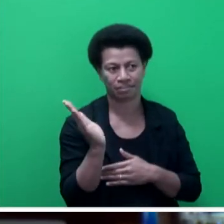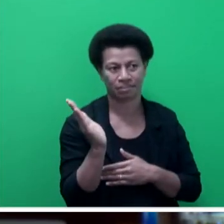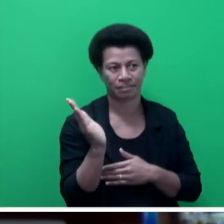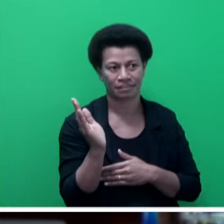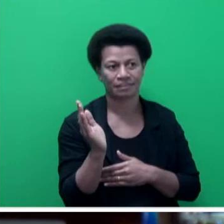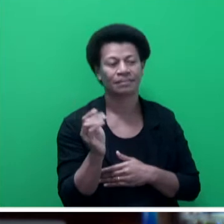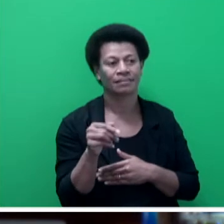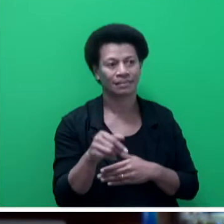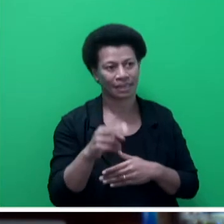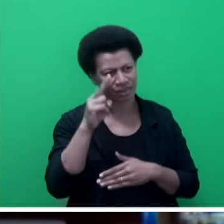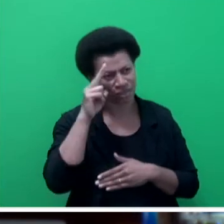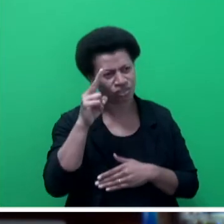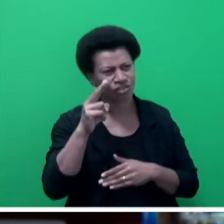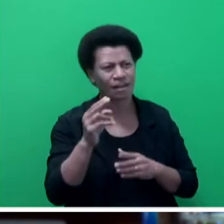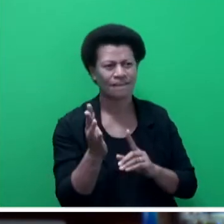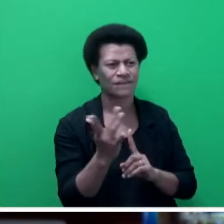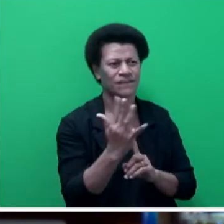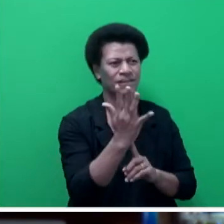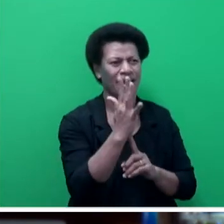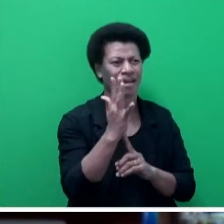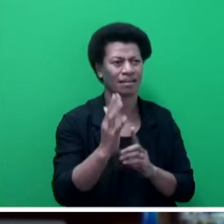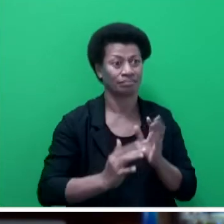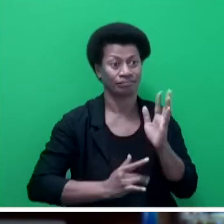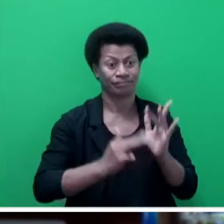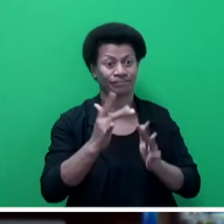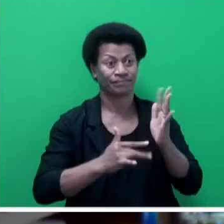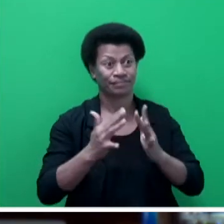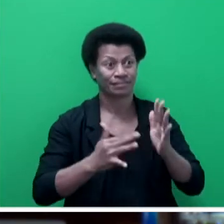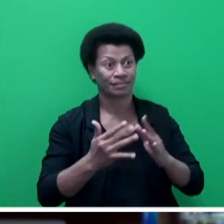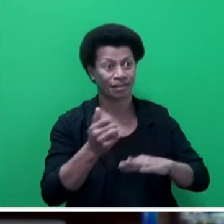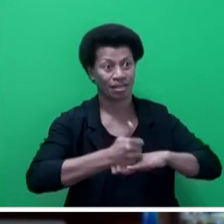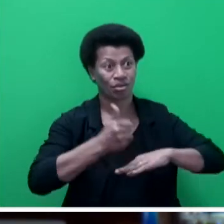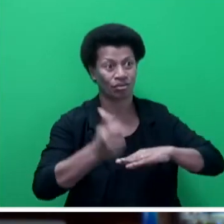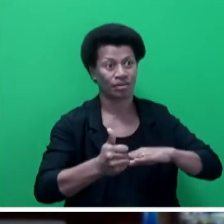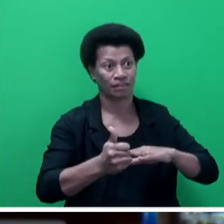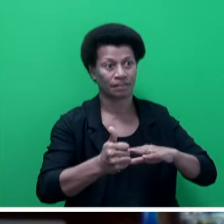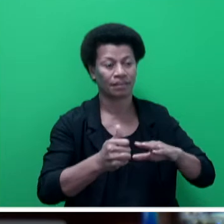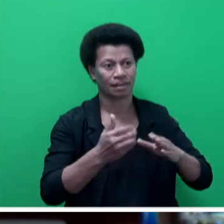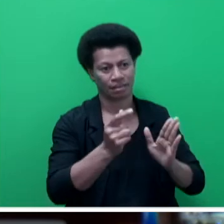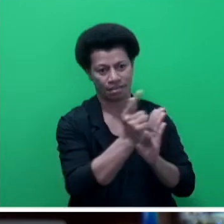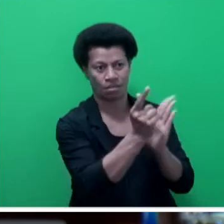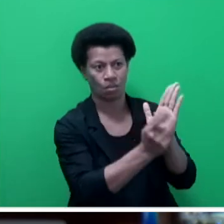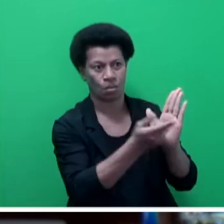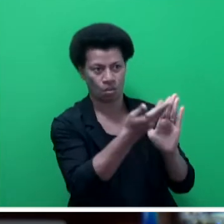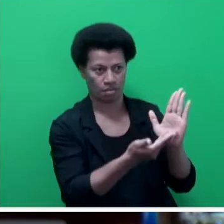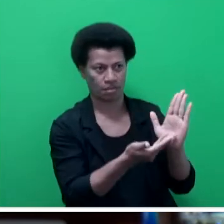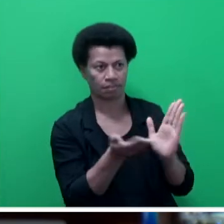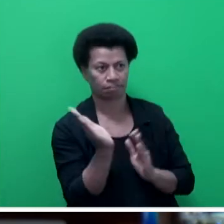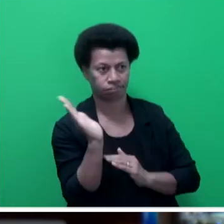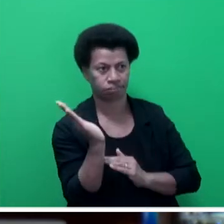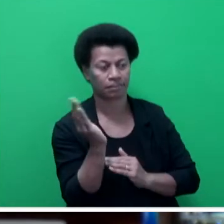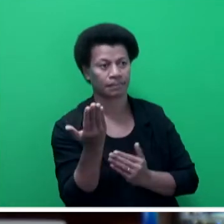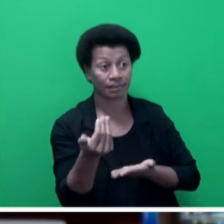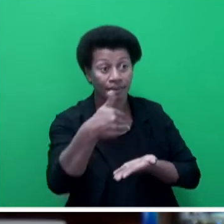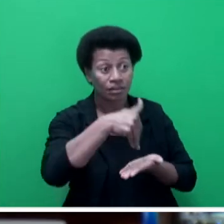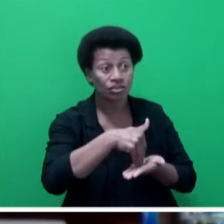Fire Authority's Integrated Community Fire Warden and Emergency Framework. In addition, Mr Speaker, sir, I